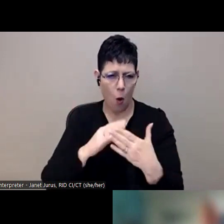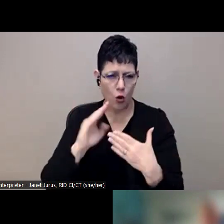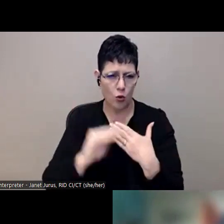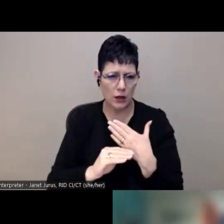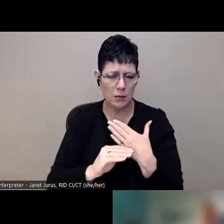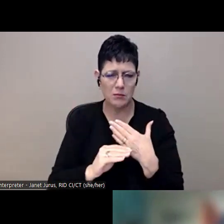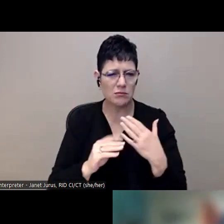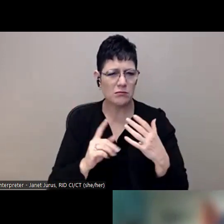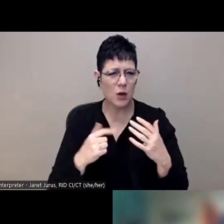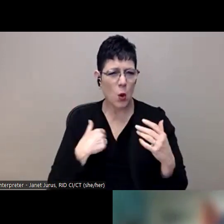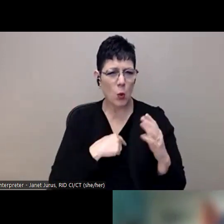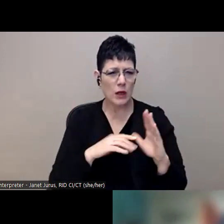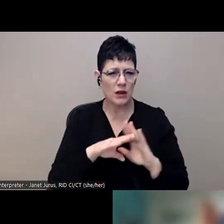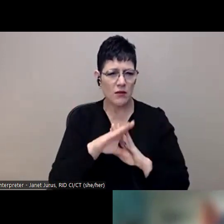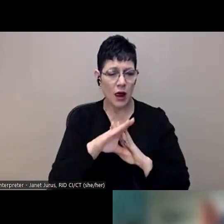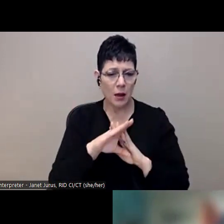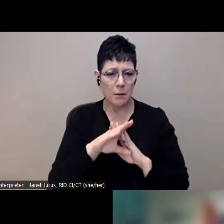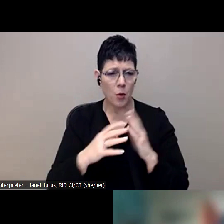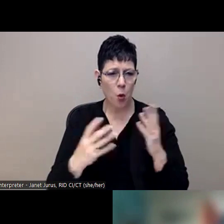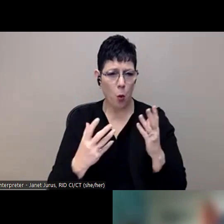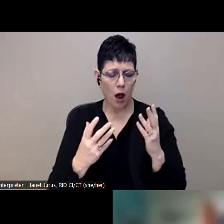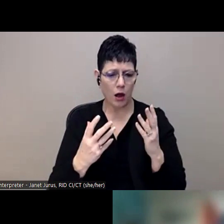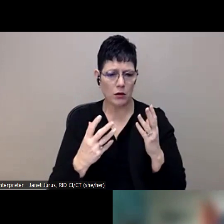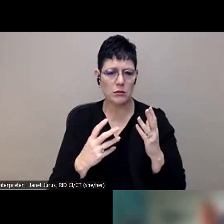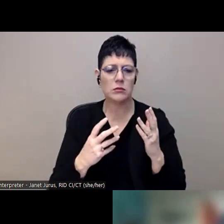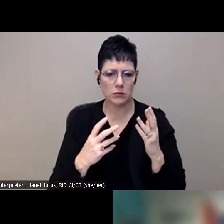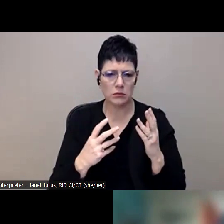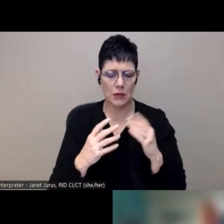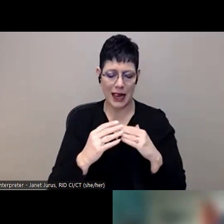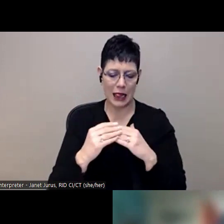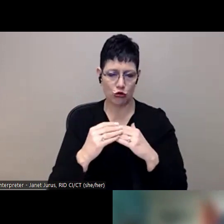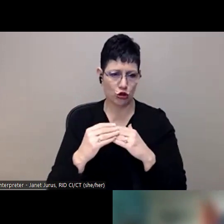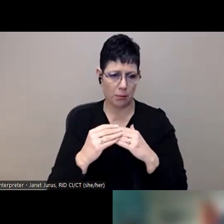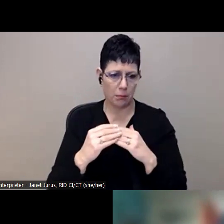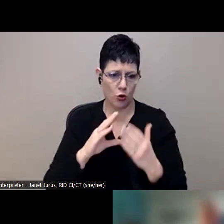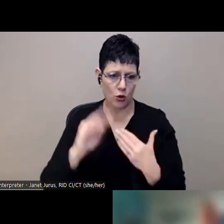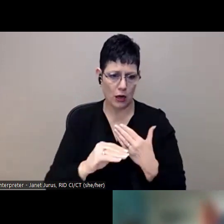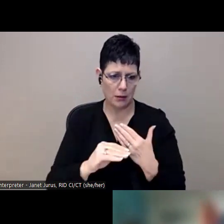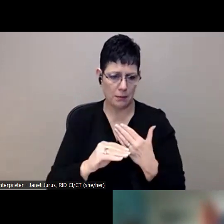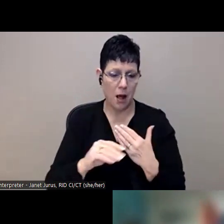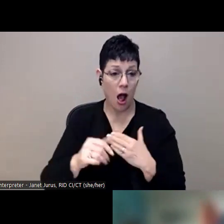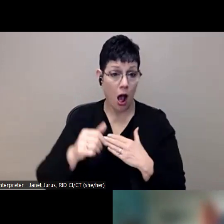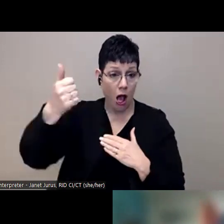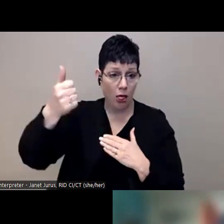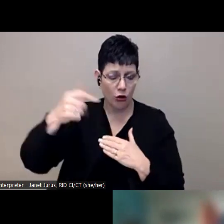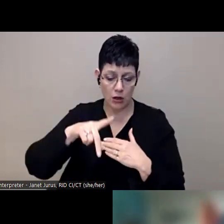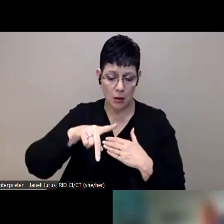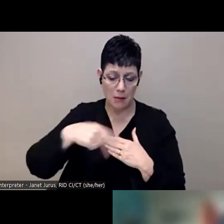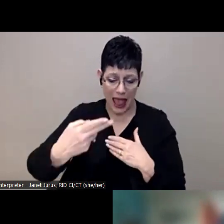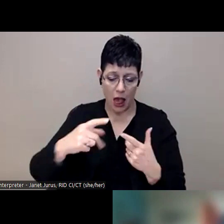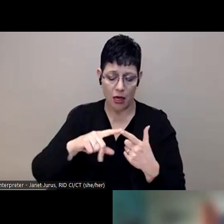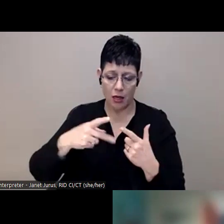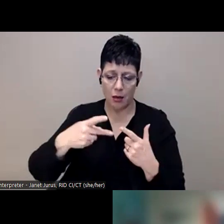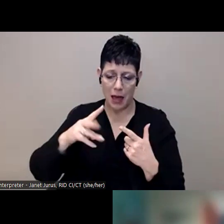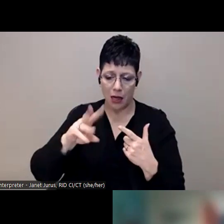the only curriculums we've developed ourself fully are the, the leadership ones. Um, but yes, paths, pathways, boys